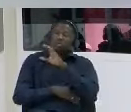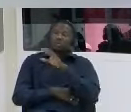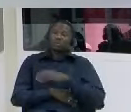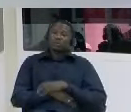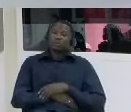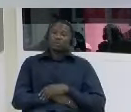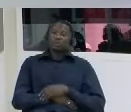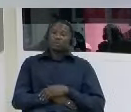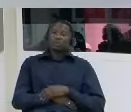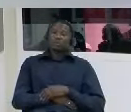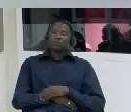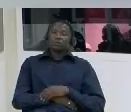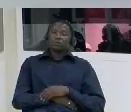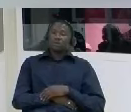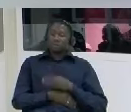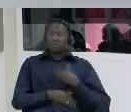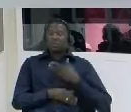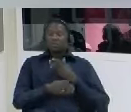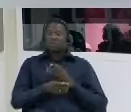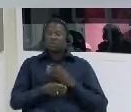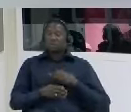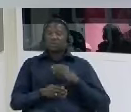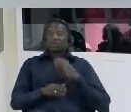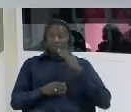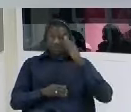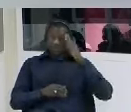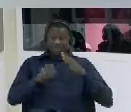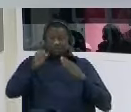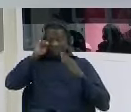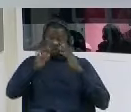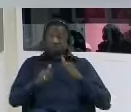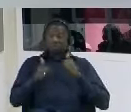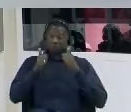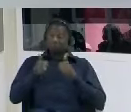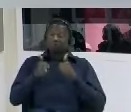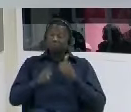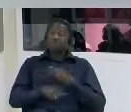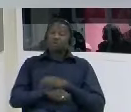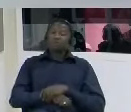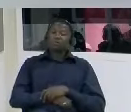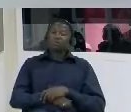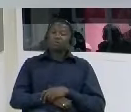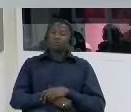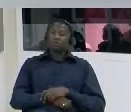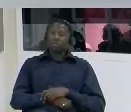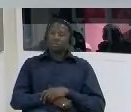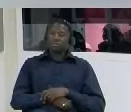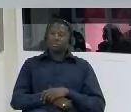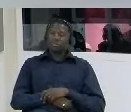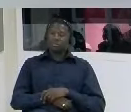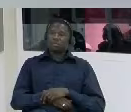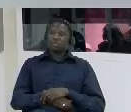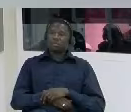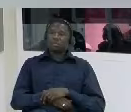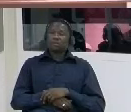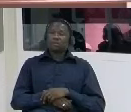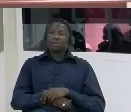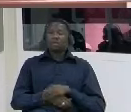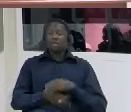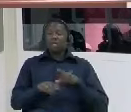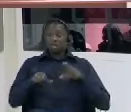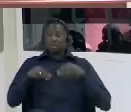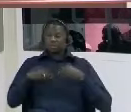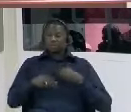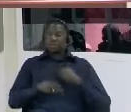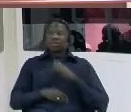that being the case i want to congratulate you so much but allow me mr speaker sorry allow me mr